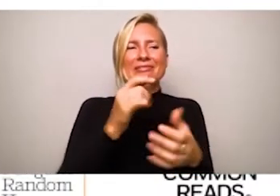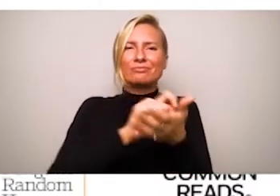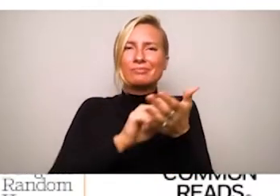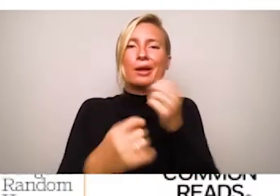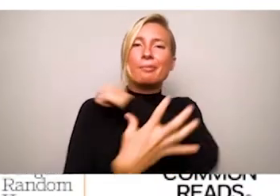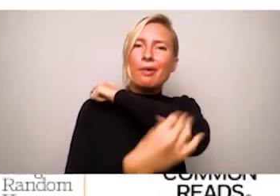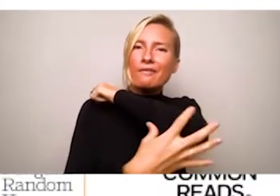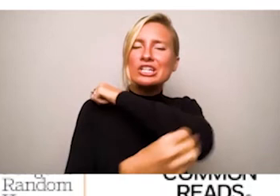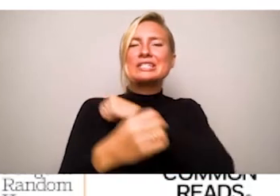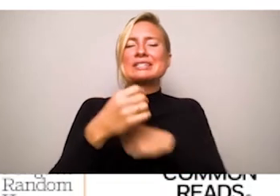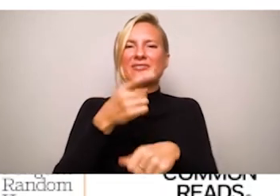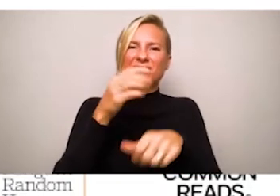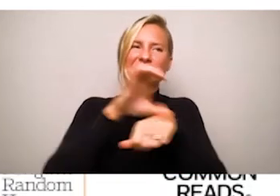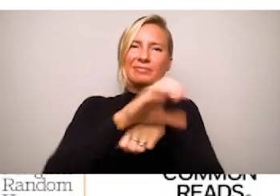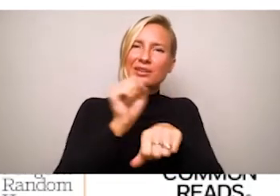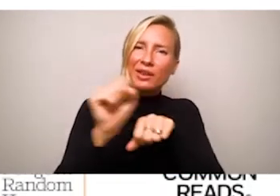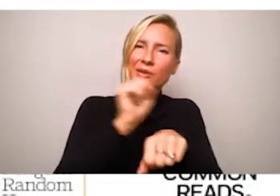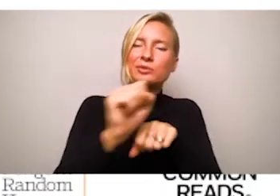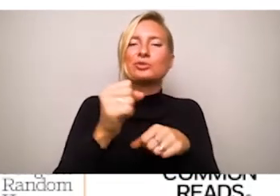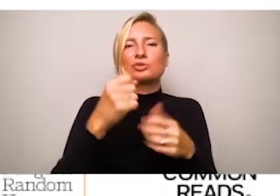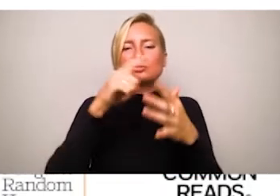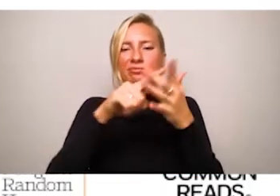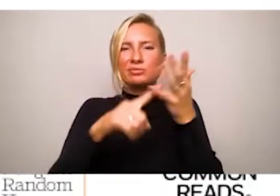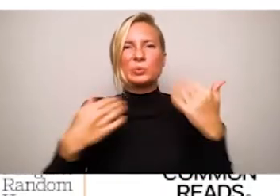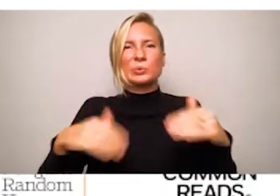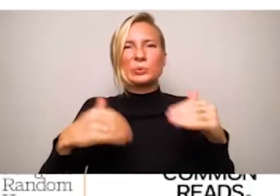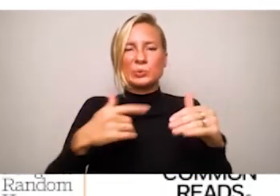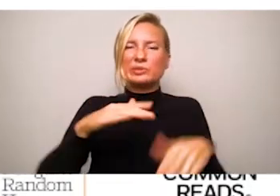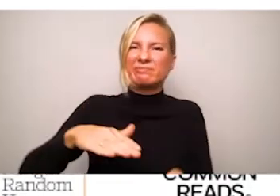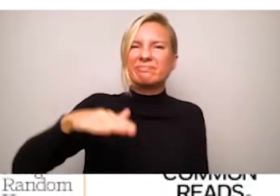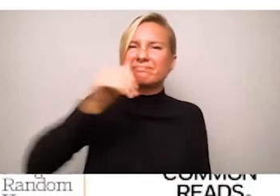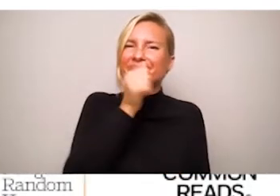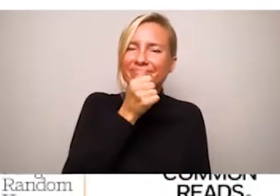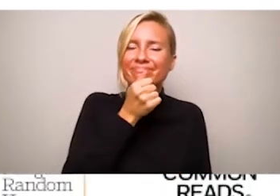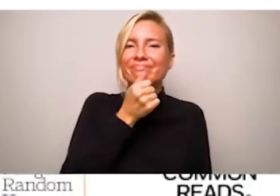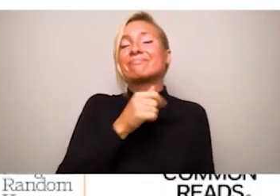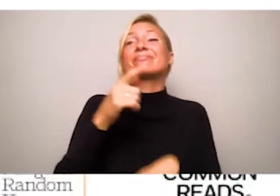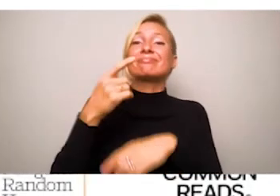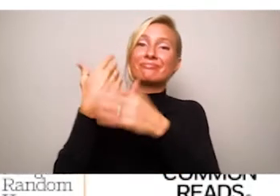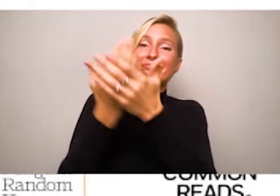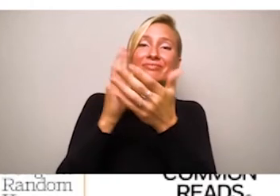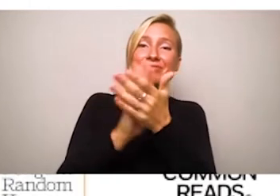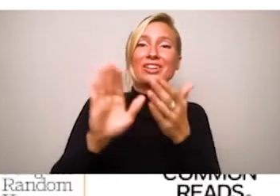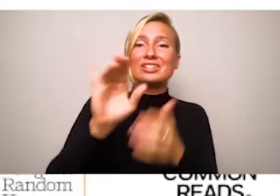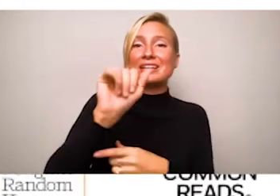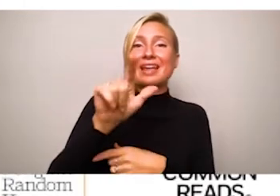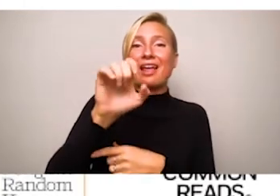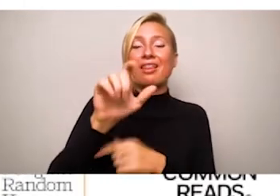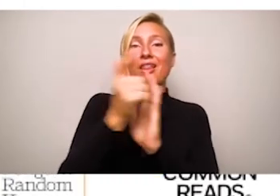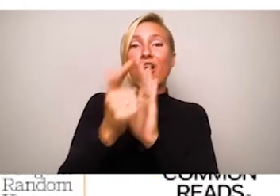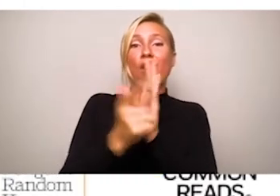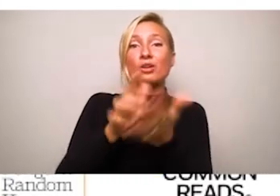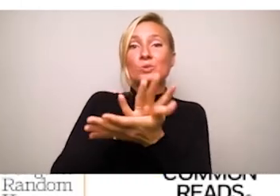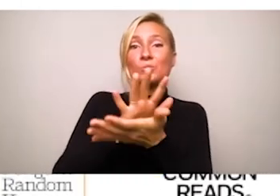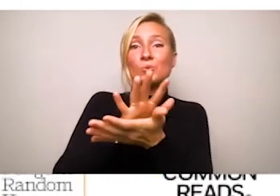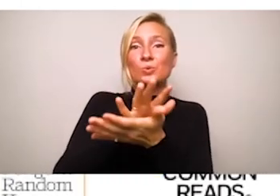threat of deportation. A graduate of Yale Law School and Swarthmore College where she juggled classes and extracurriculars with four part